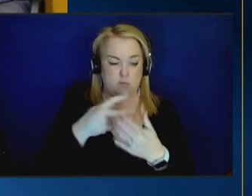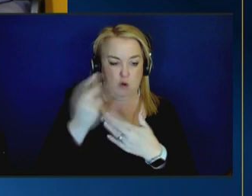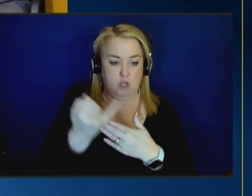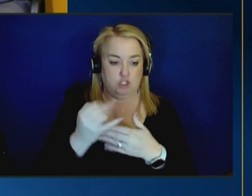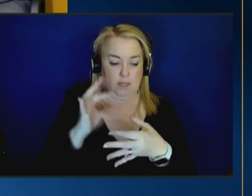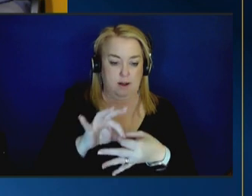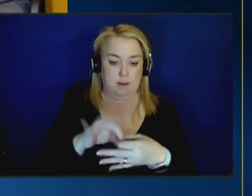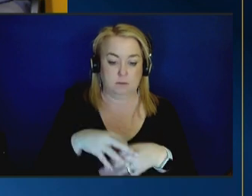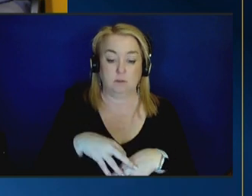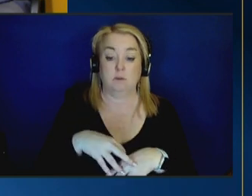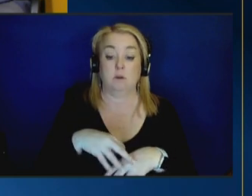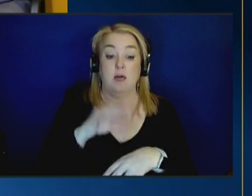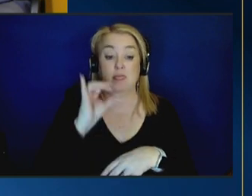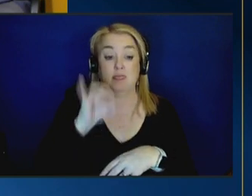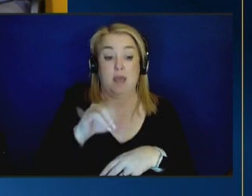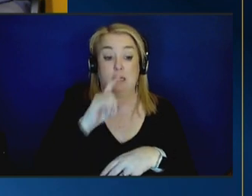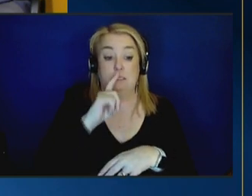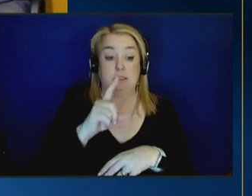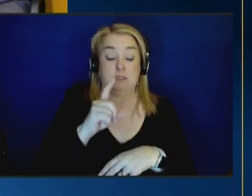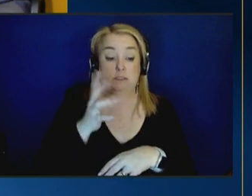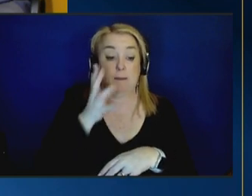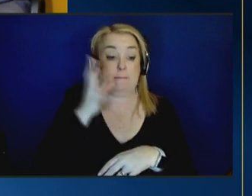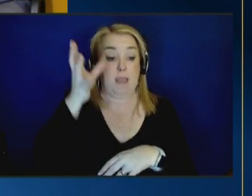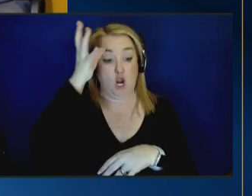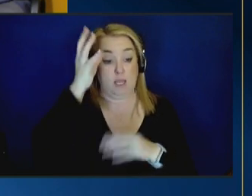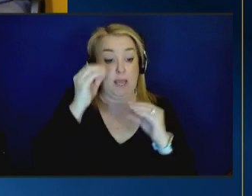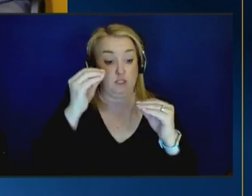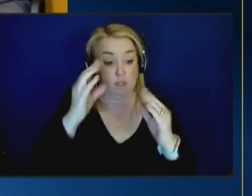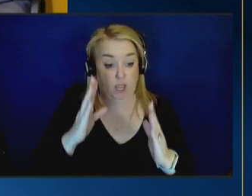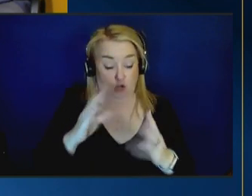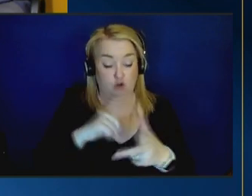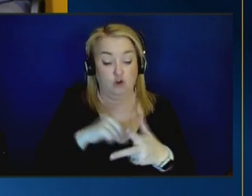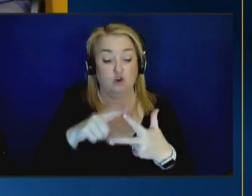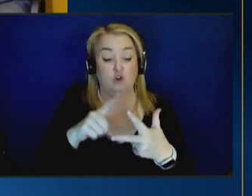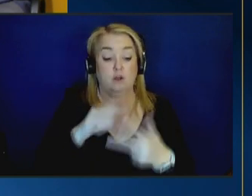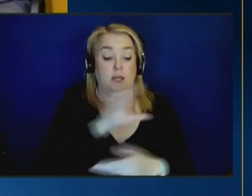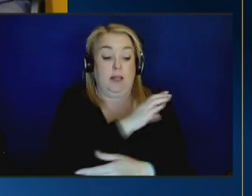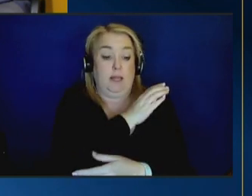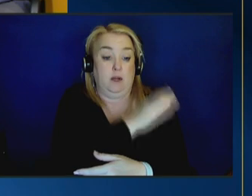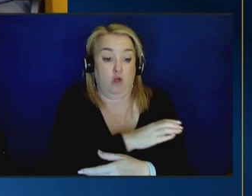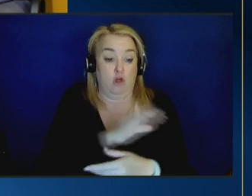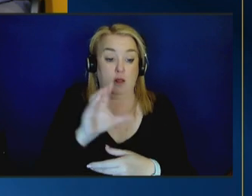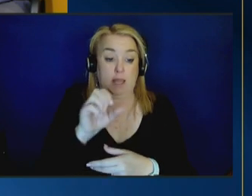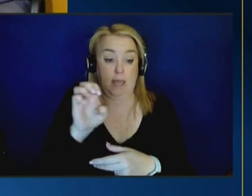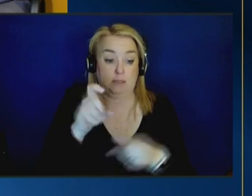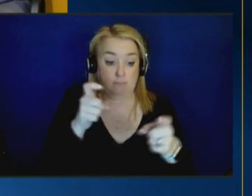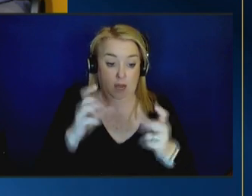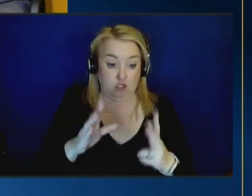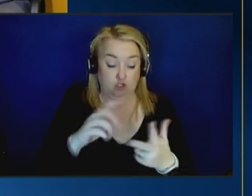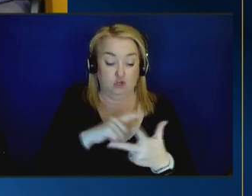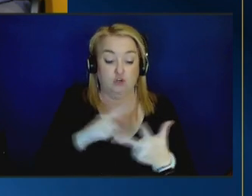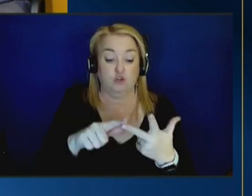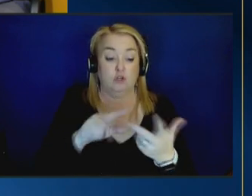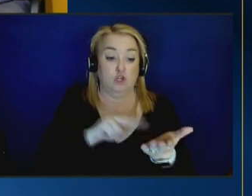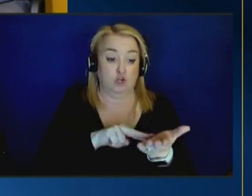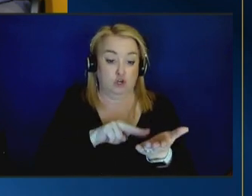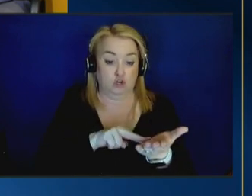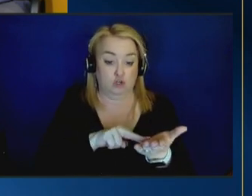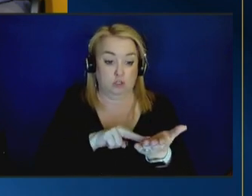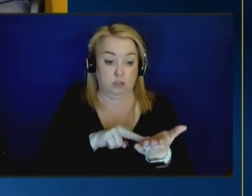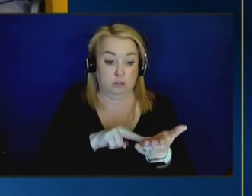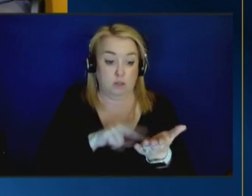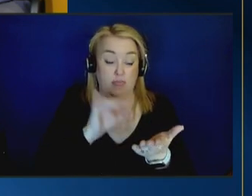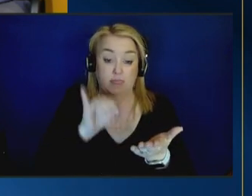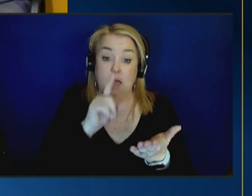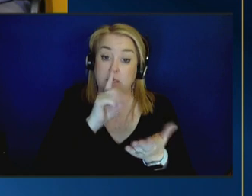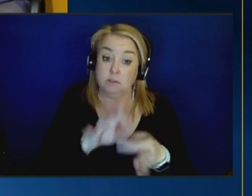a parent educator it has a clinical case manager and it has a nurse as well now that's important